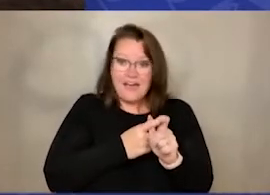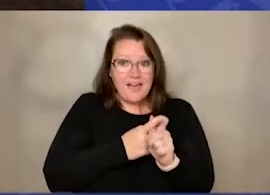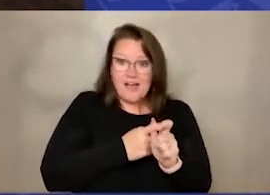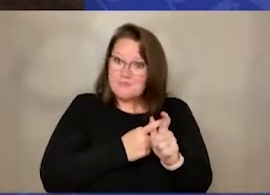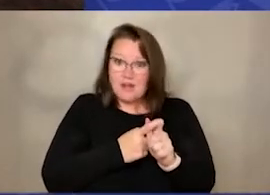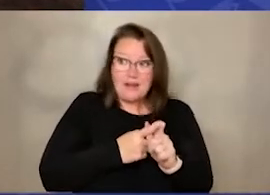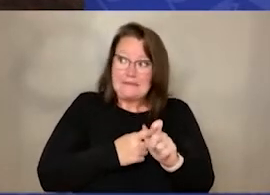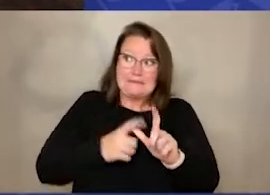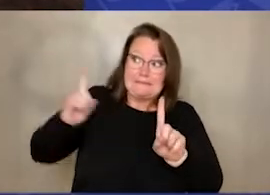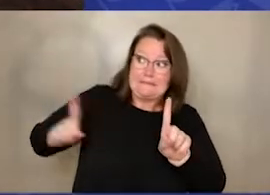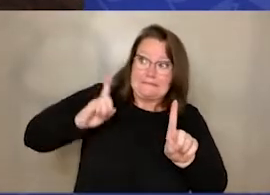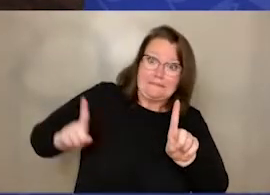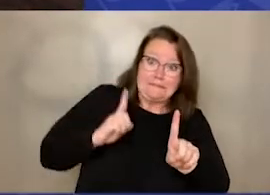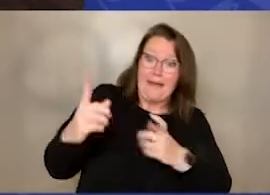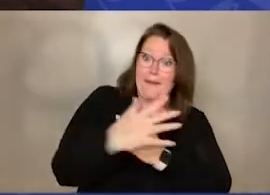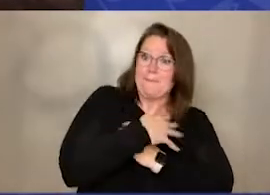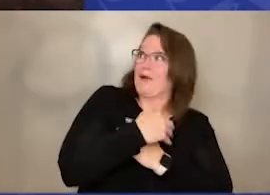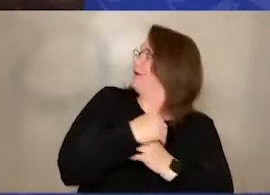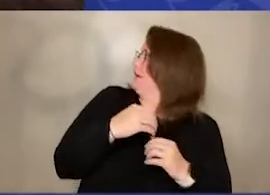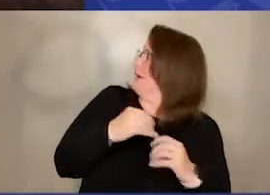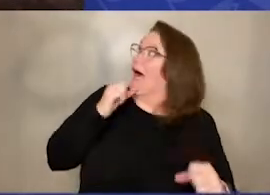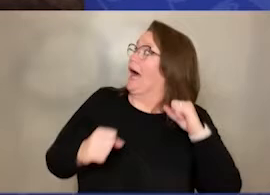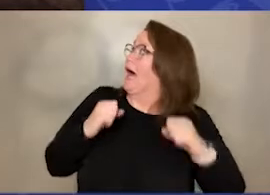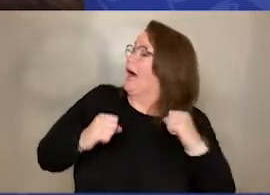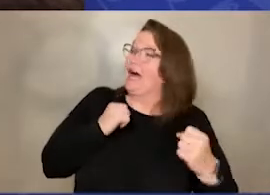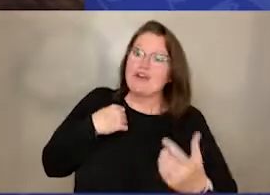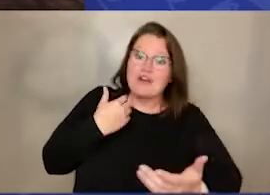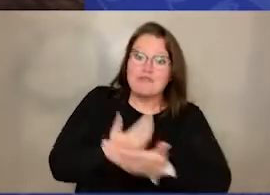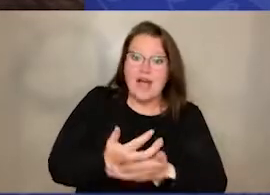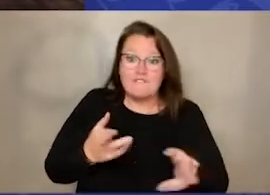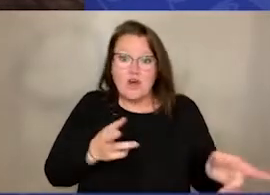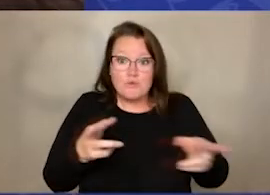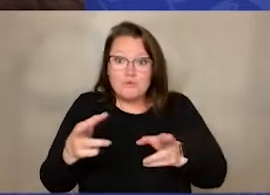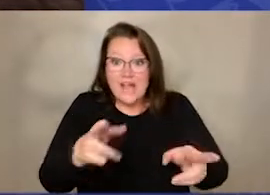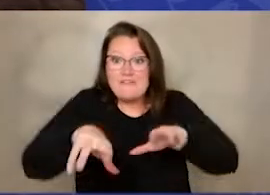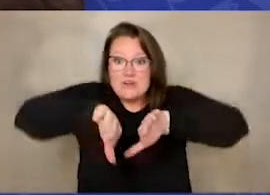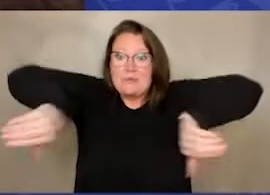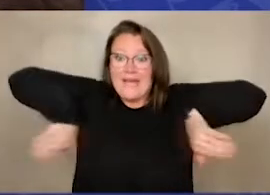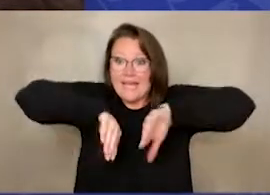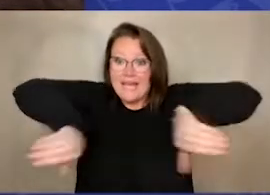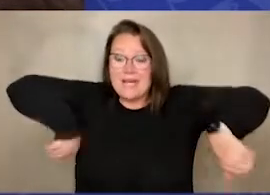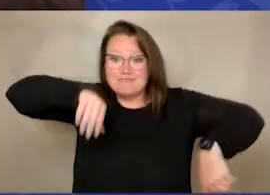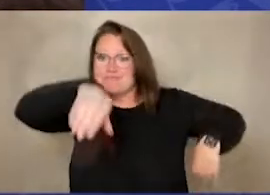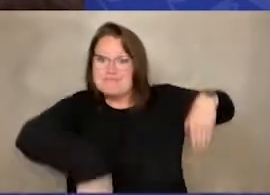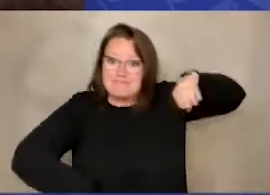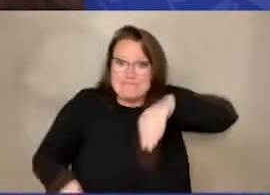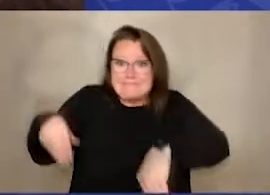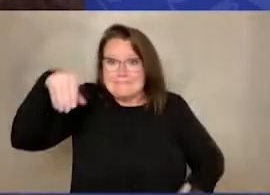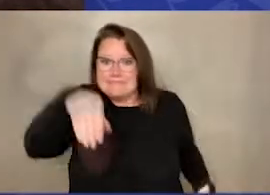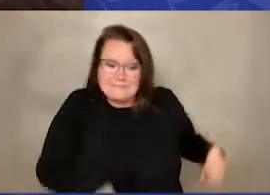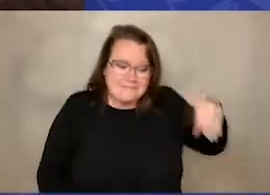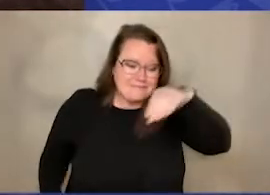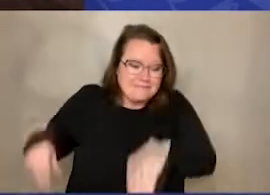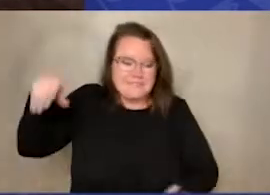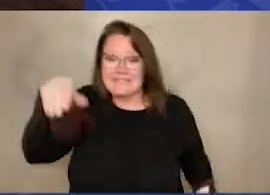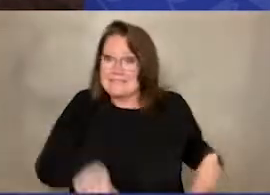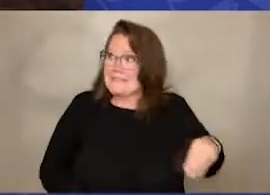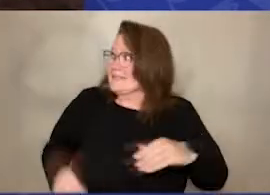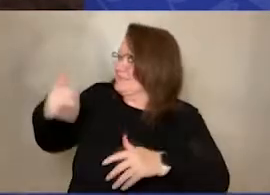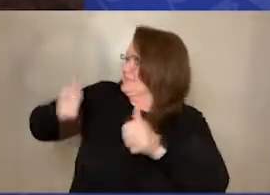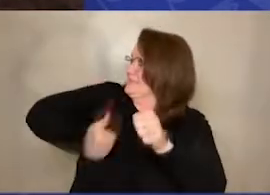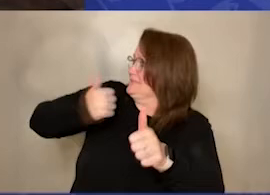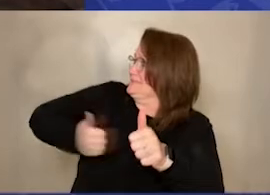away from that bear. Oh, we come to a river. We gotta swim. Keep on swimming. Keep on swimming.